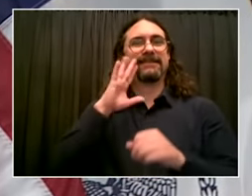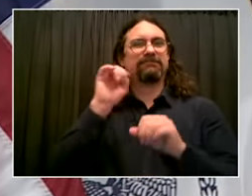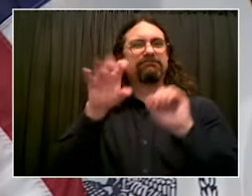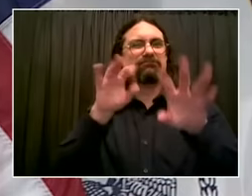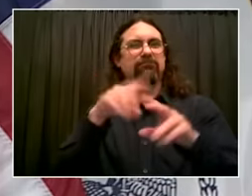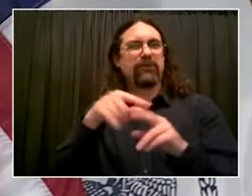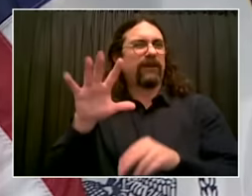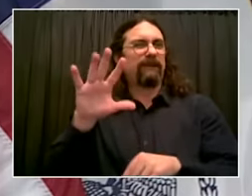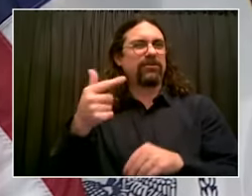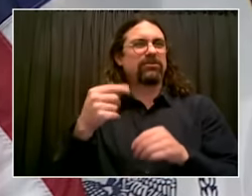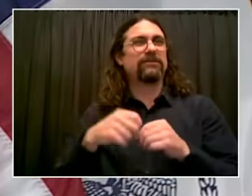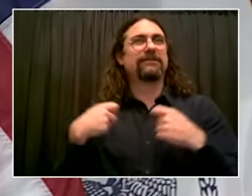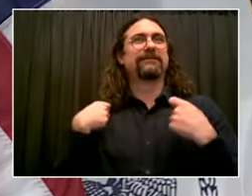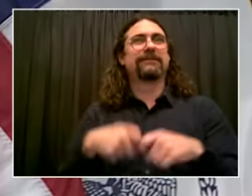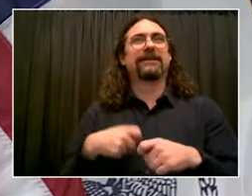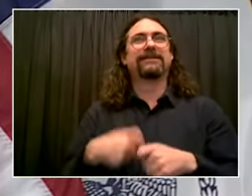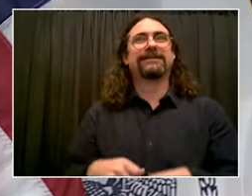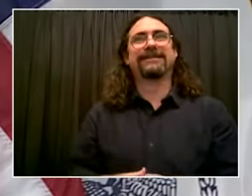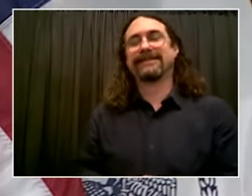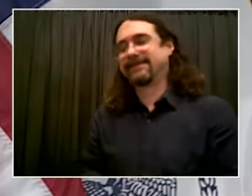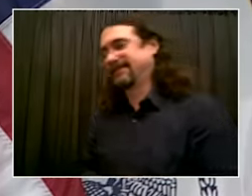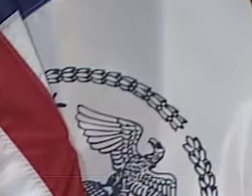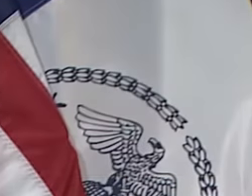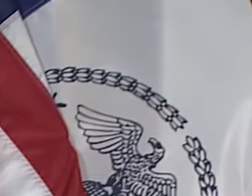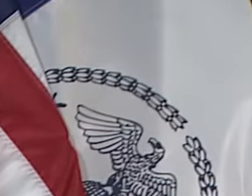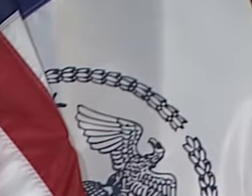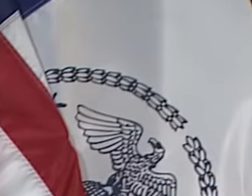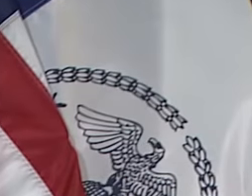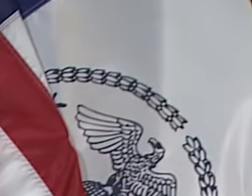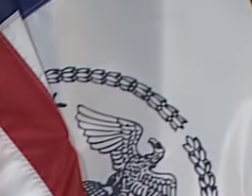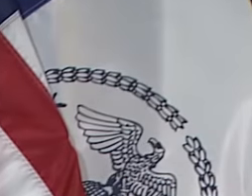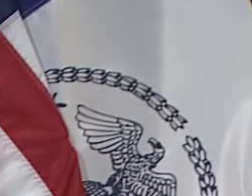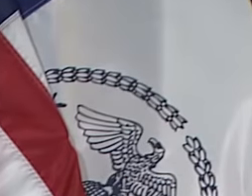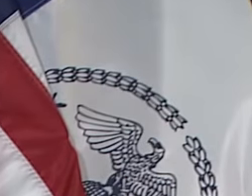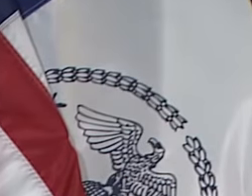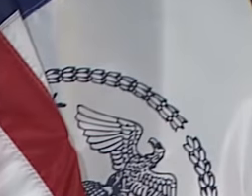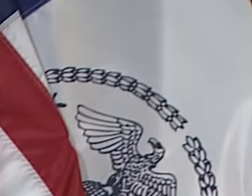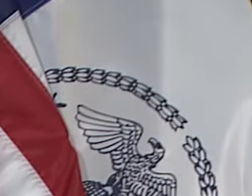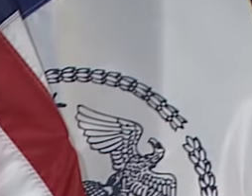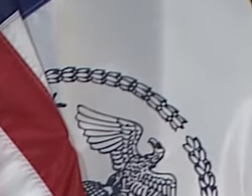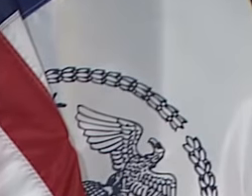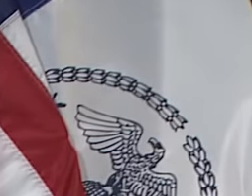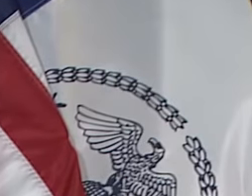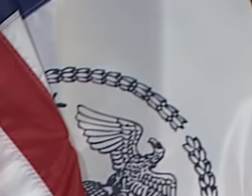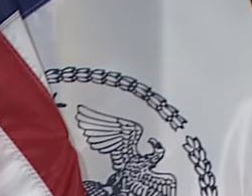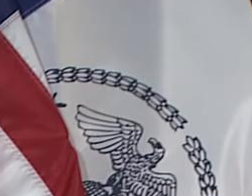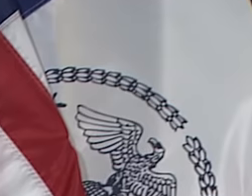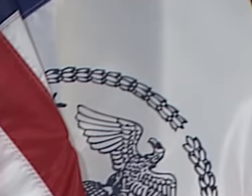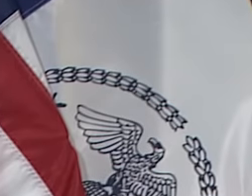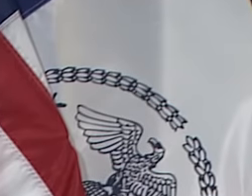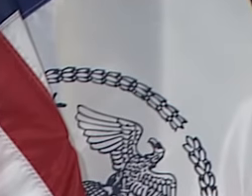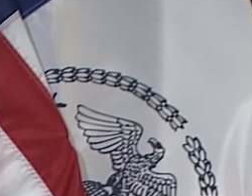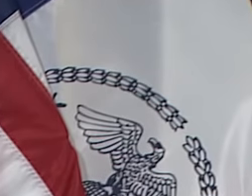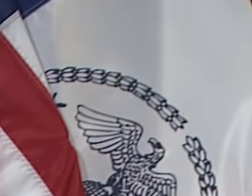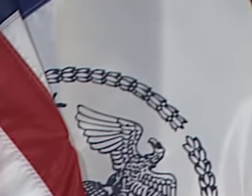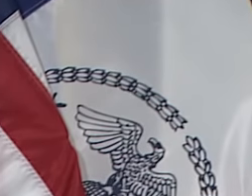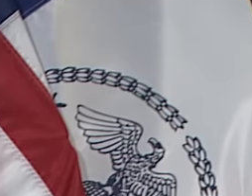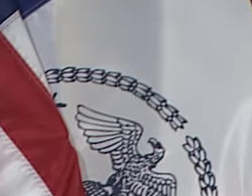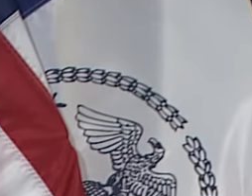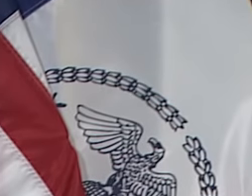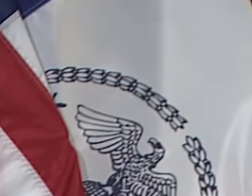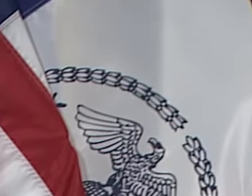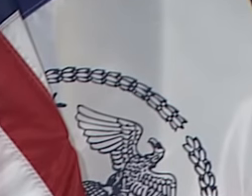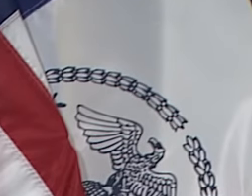One thing that remained clear during this pandemic is the critical that access